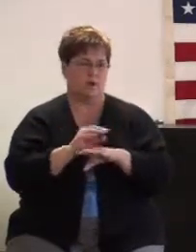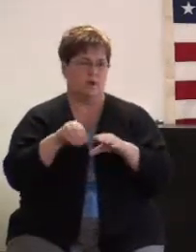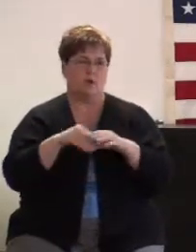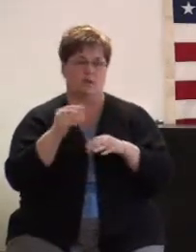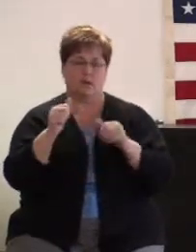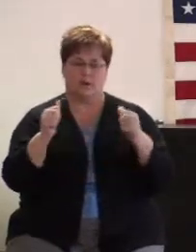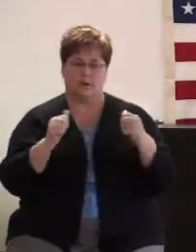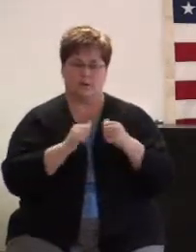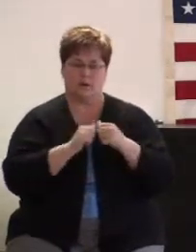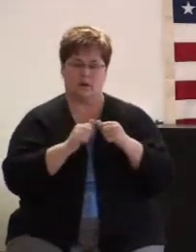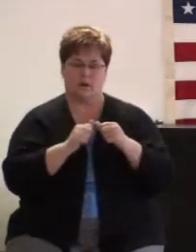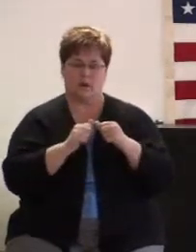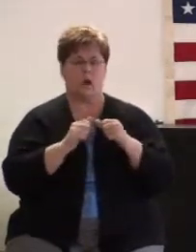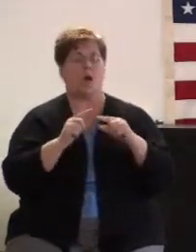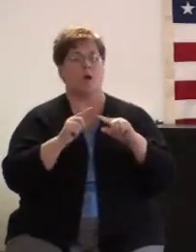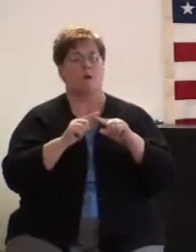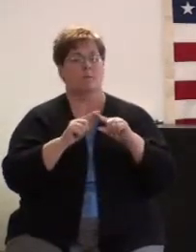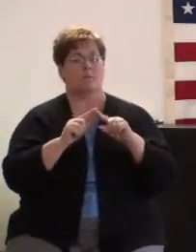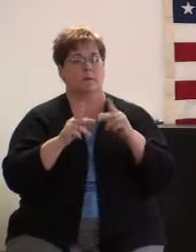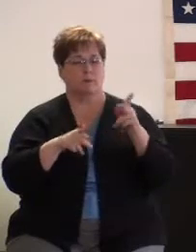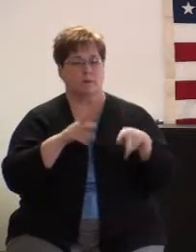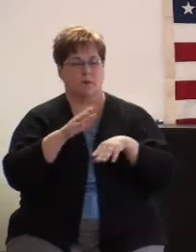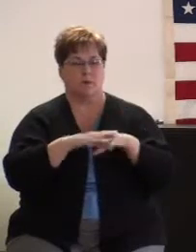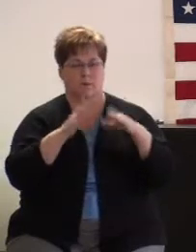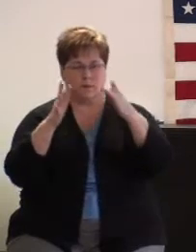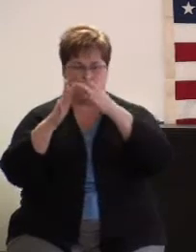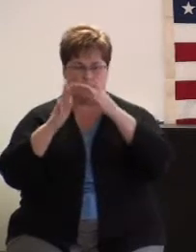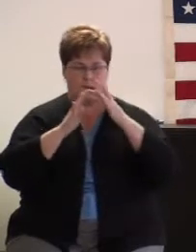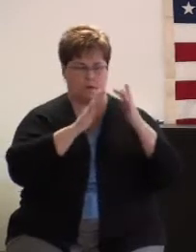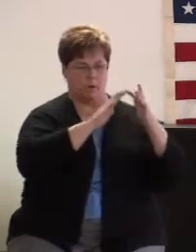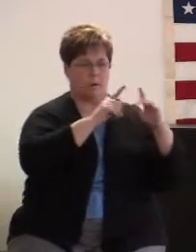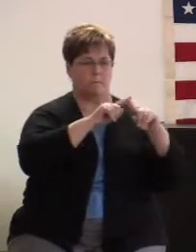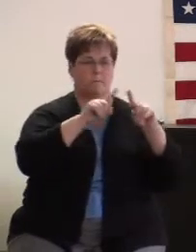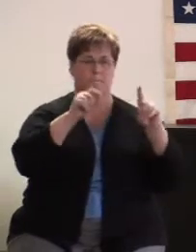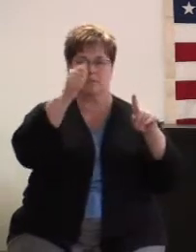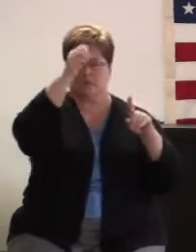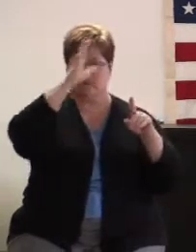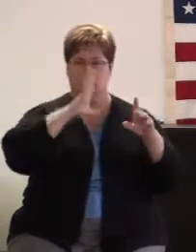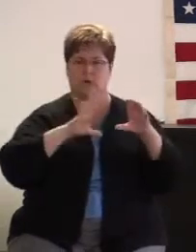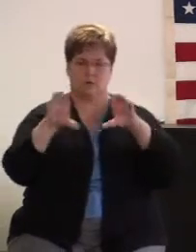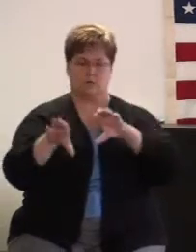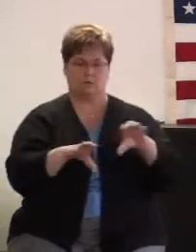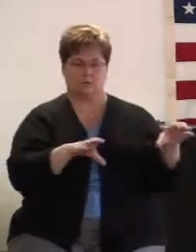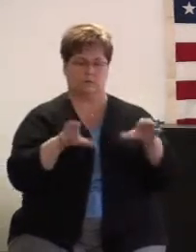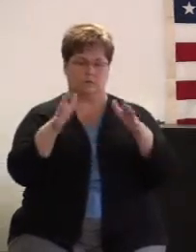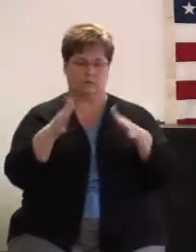but God does. And we're purposed